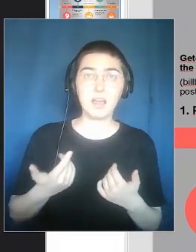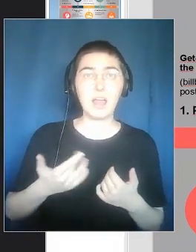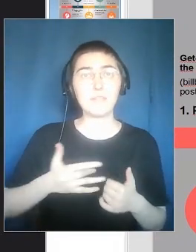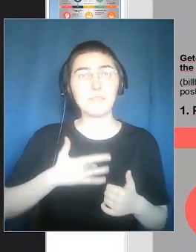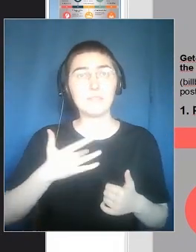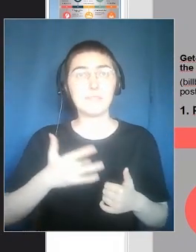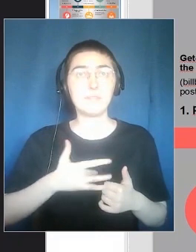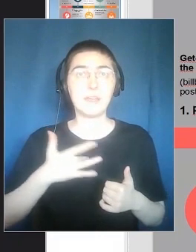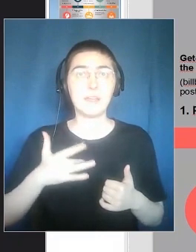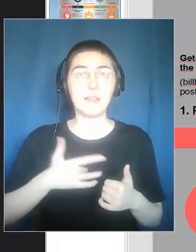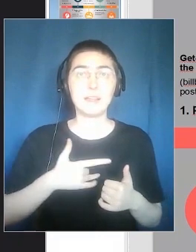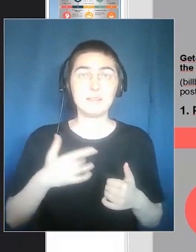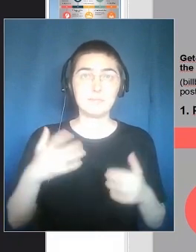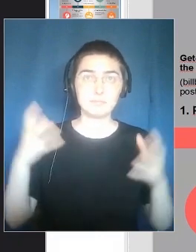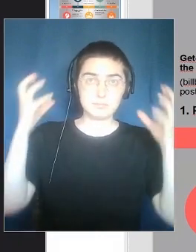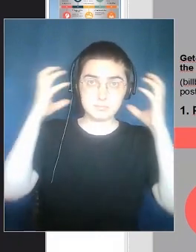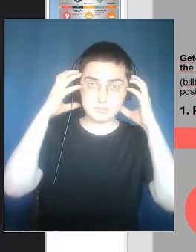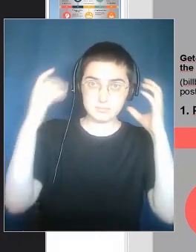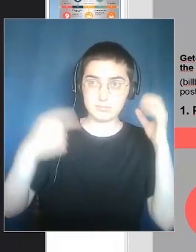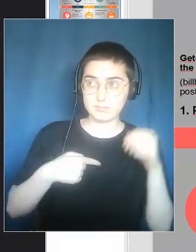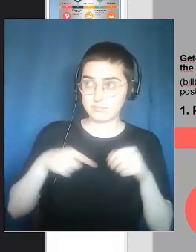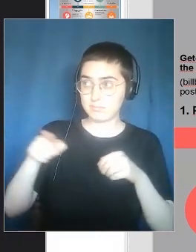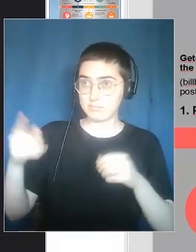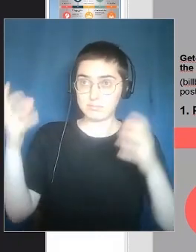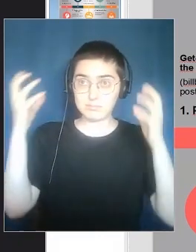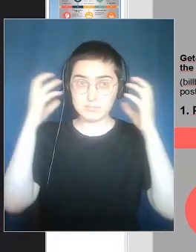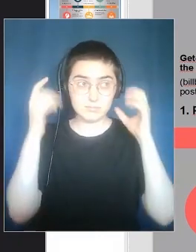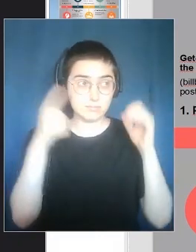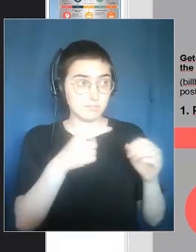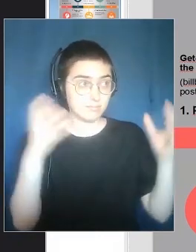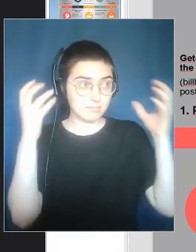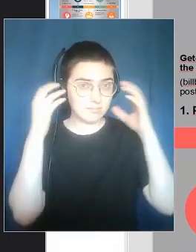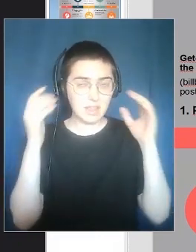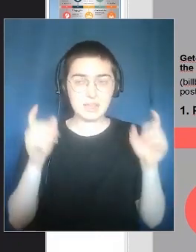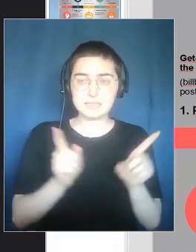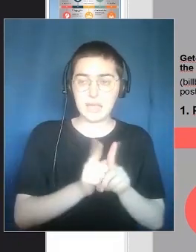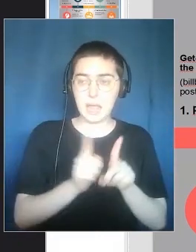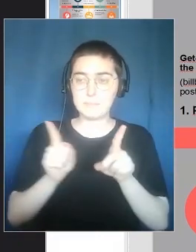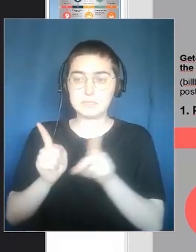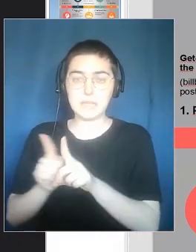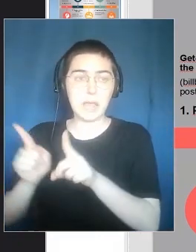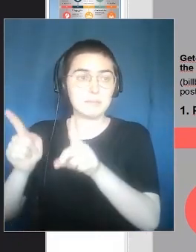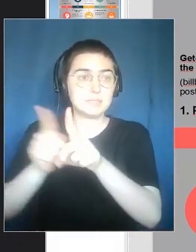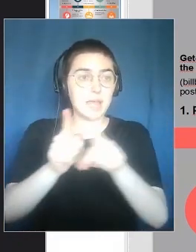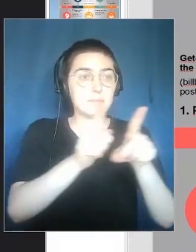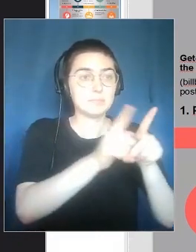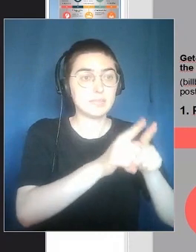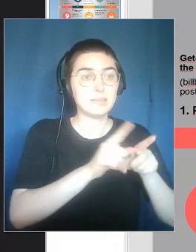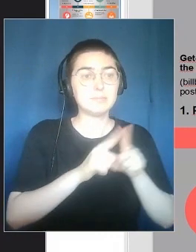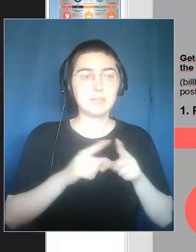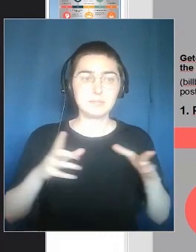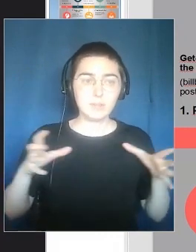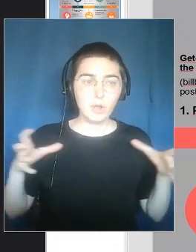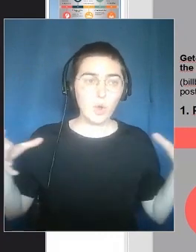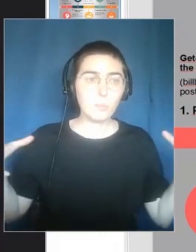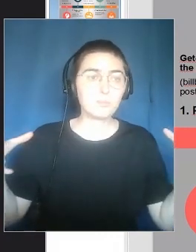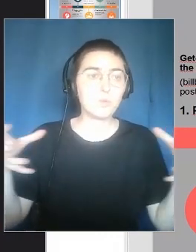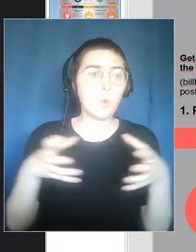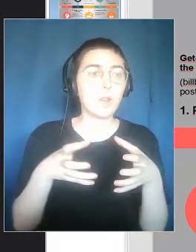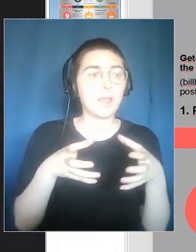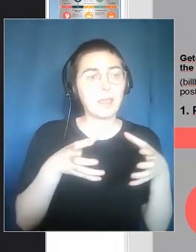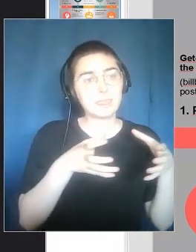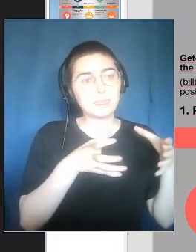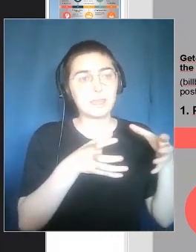headphones, you feel part of a small community in a specific moment. People who do the silent play,